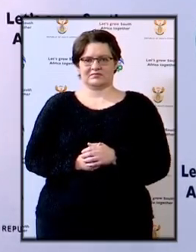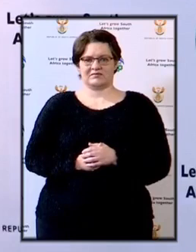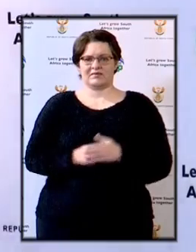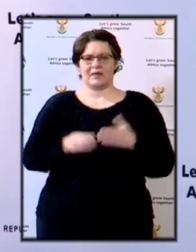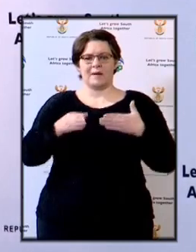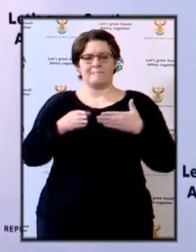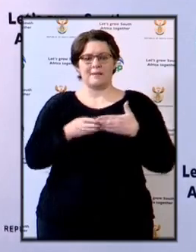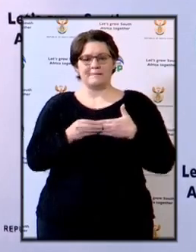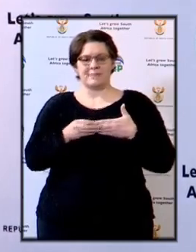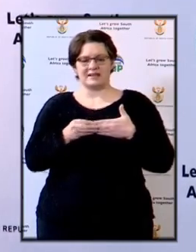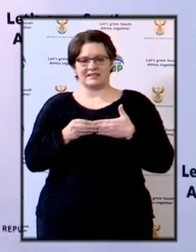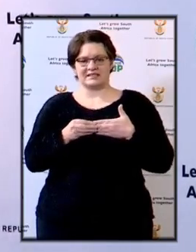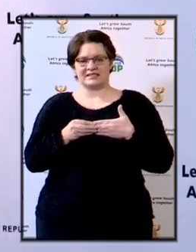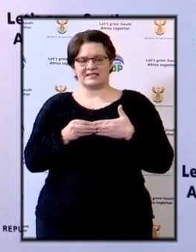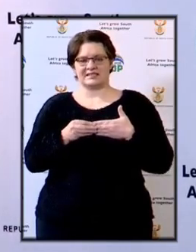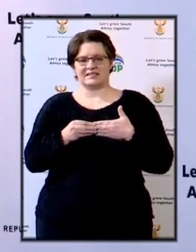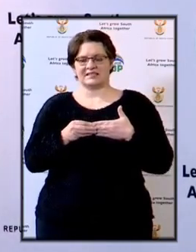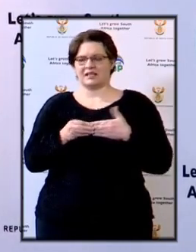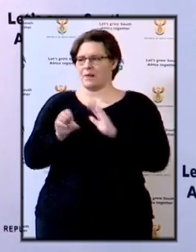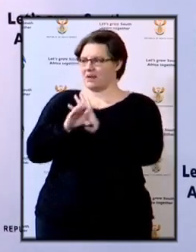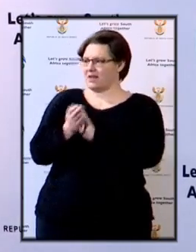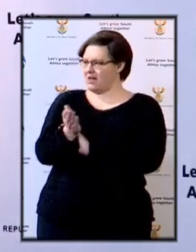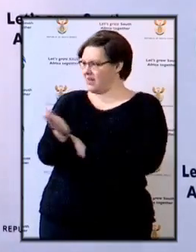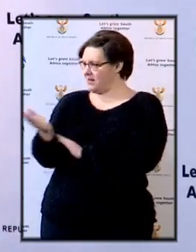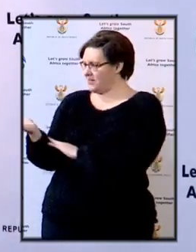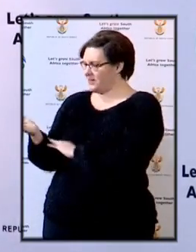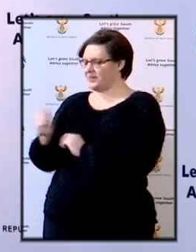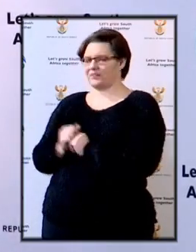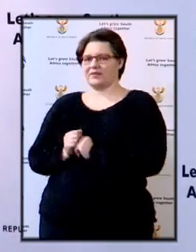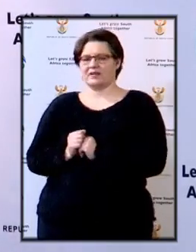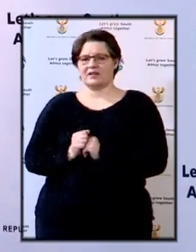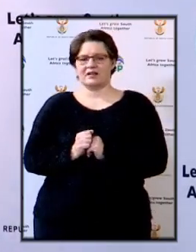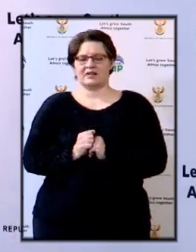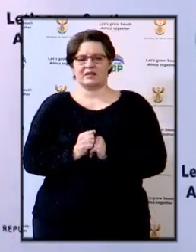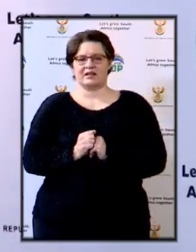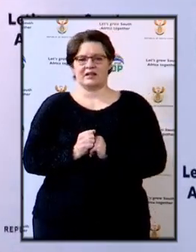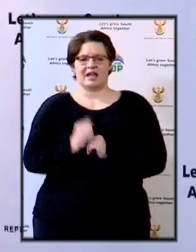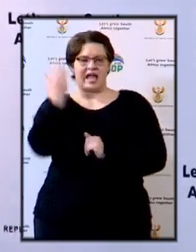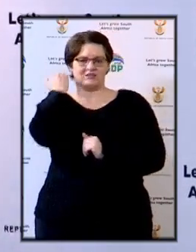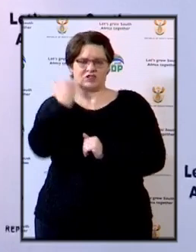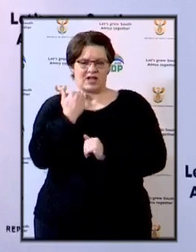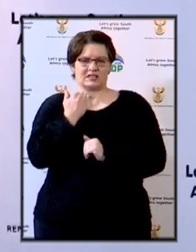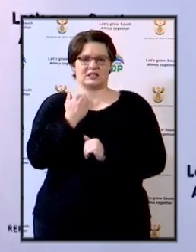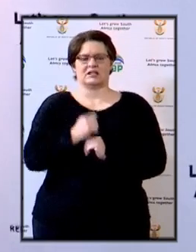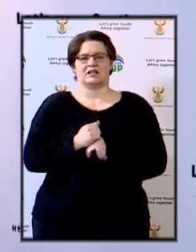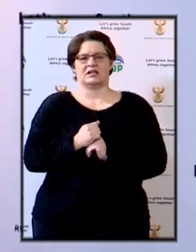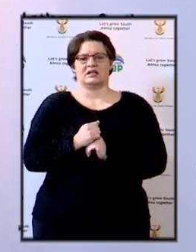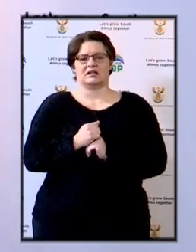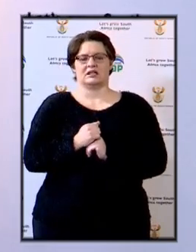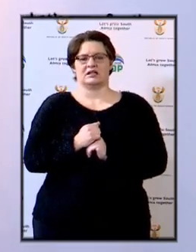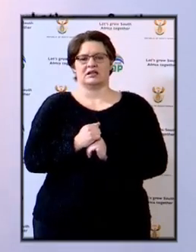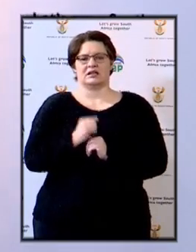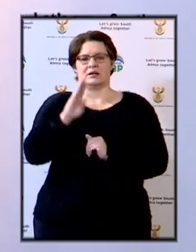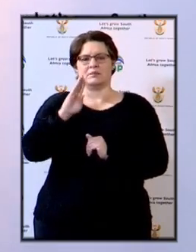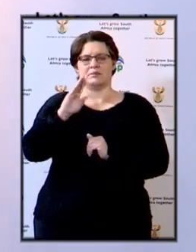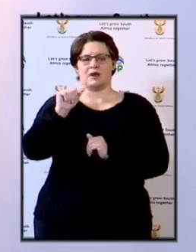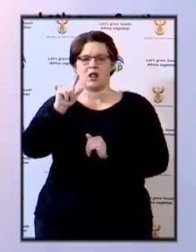The members of the media, Advocate Batoi, Advocate DeCock,